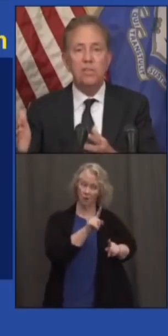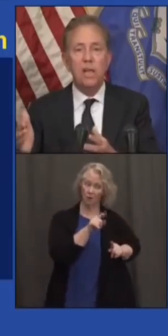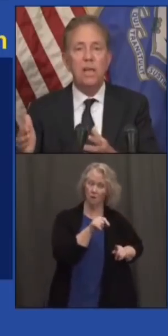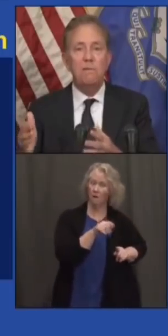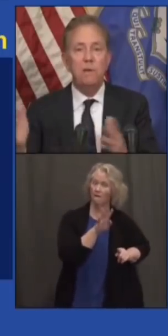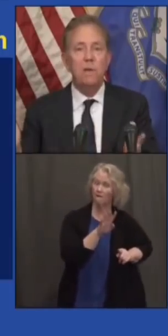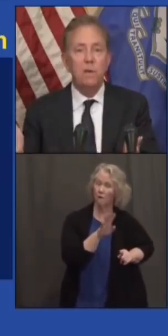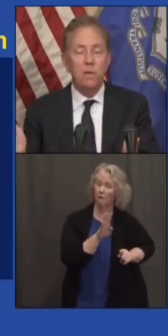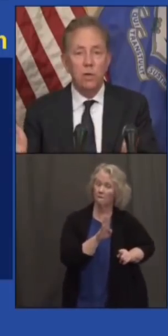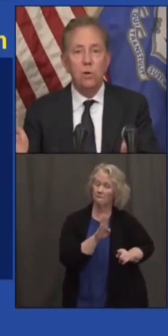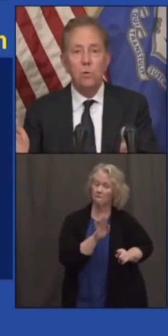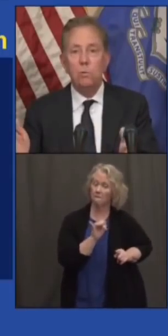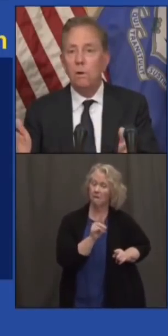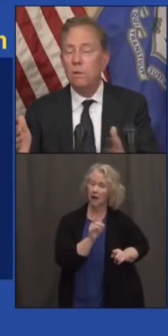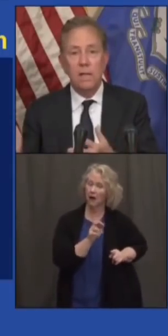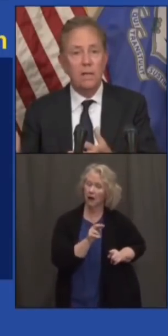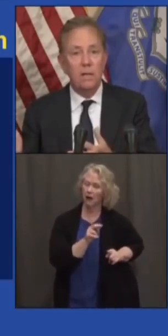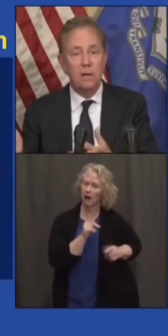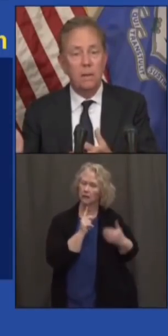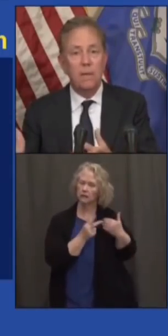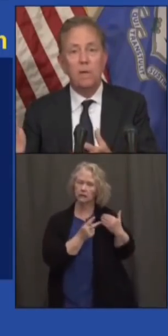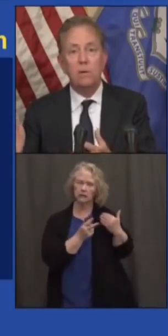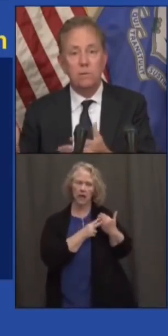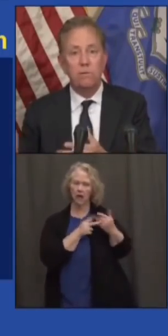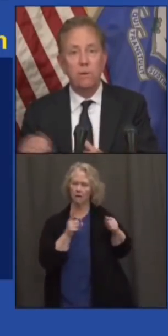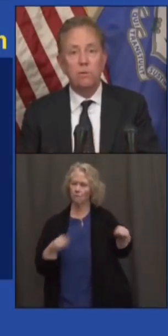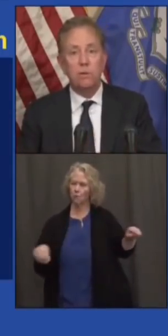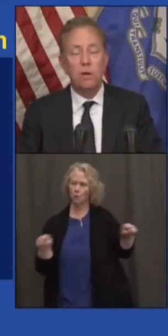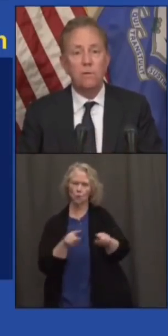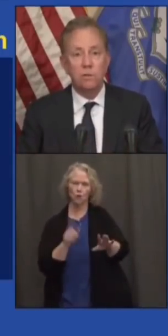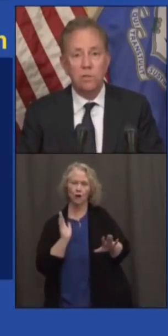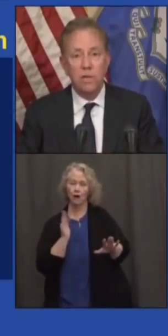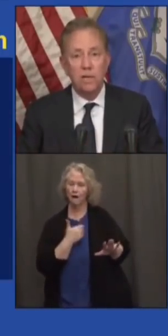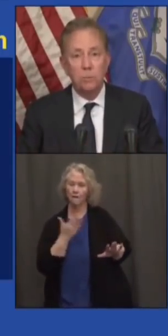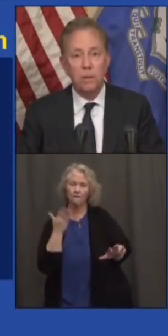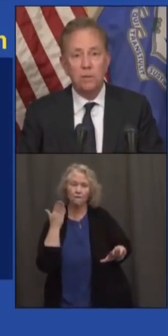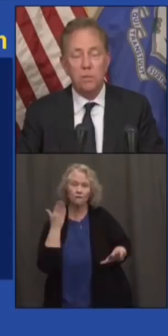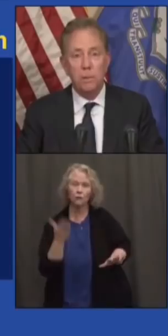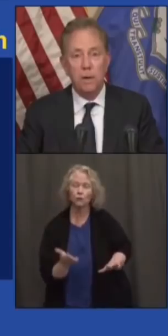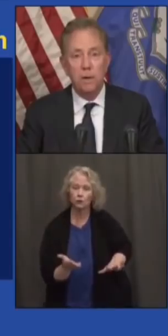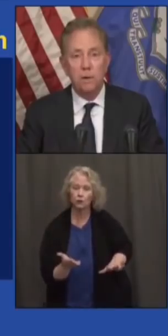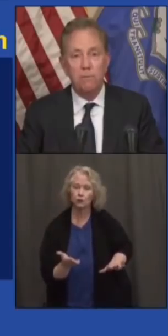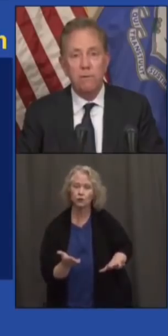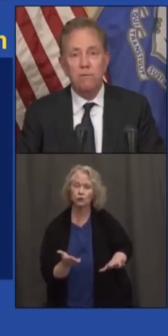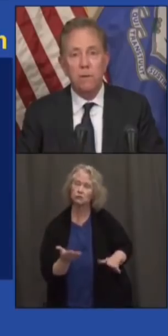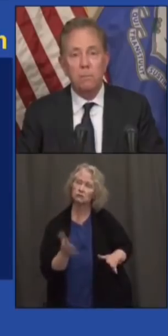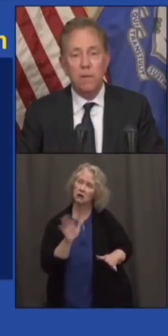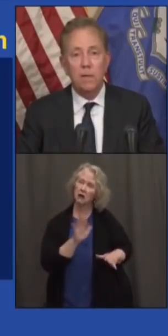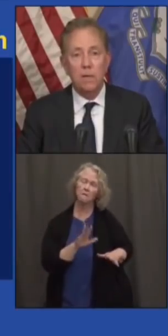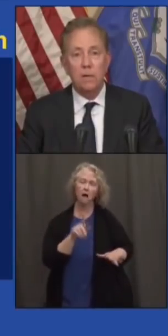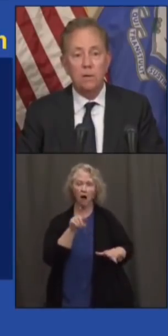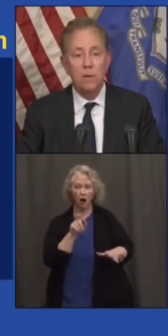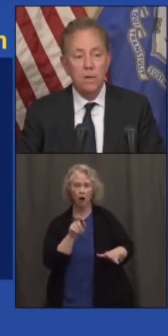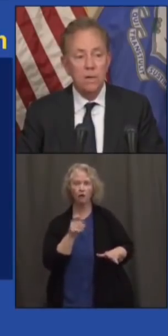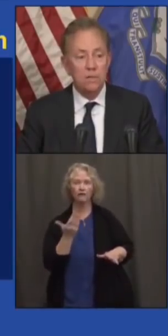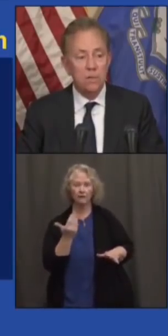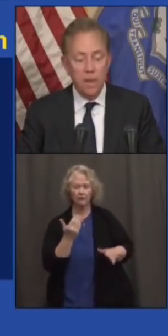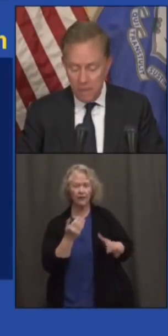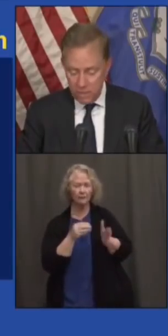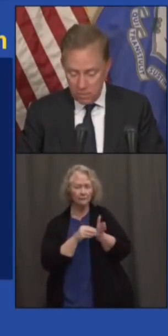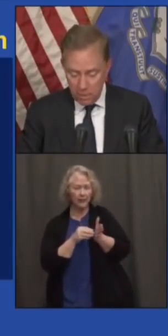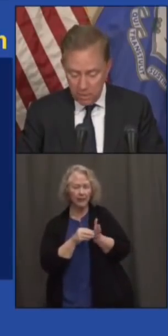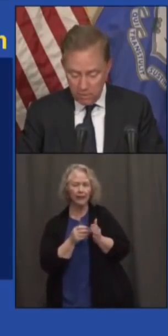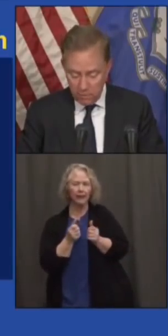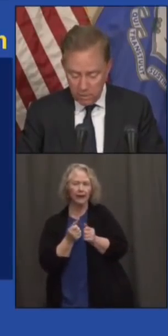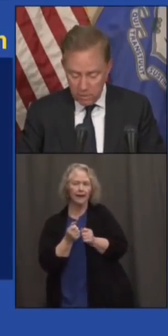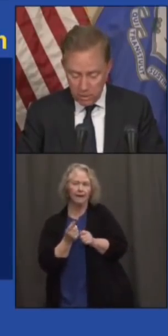it's going to save you in the coming years and future governors and taxpayers about $115 million a year. So